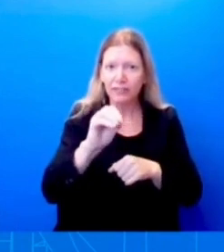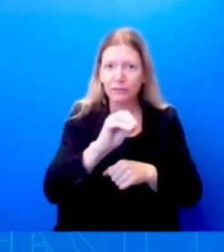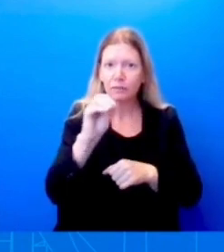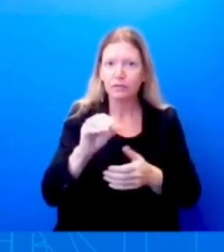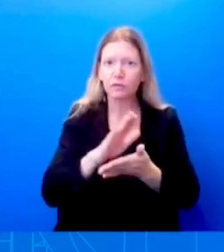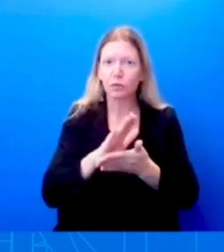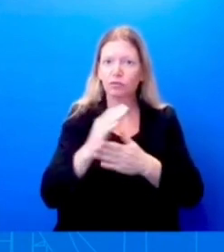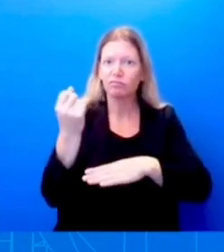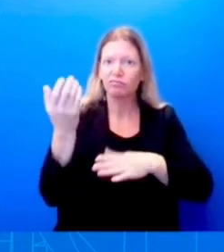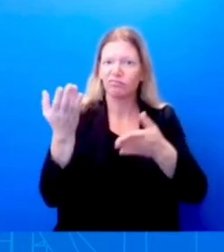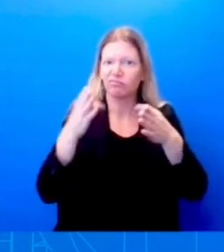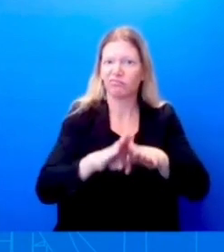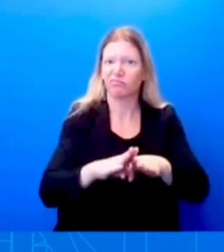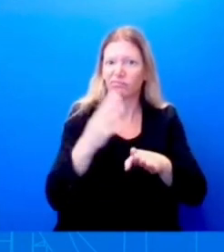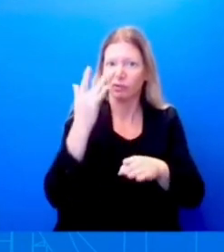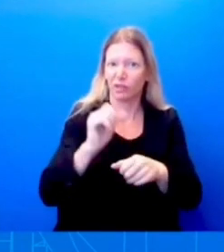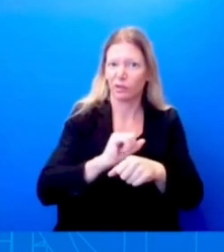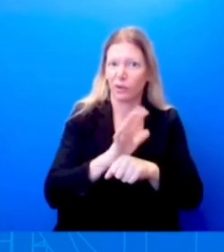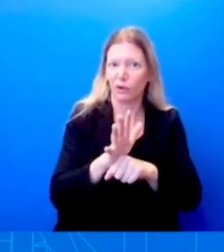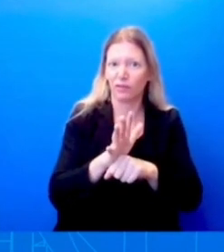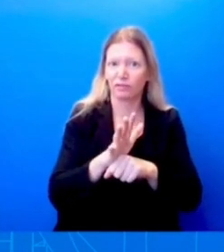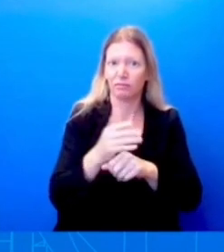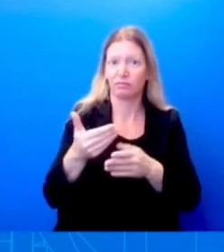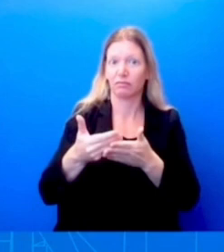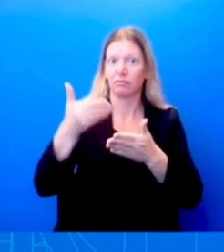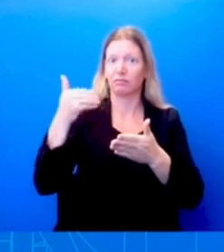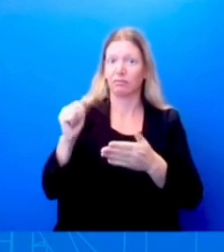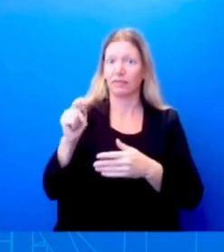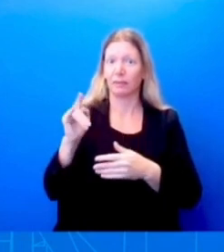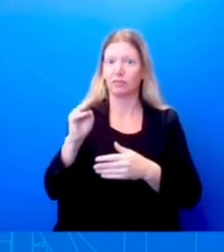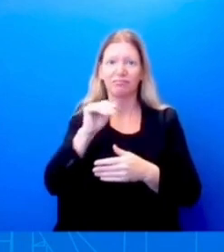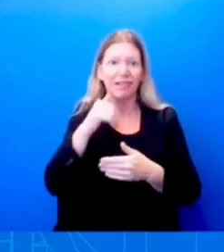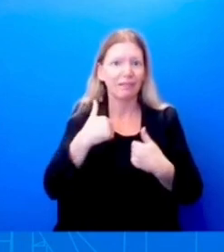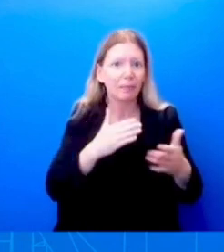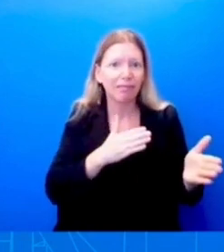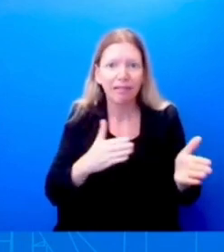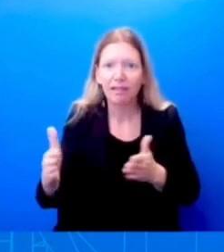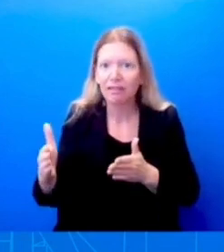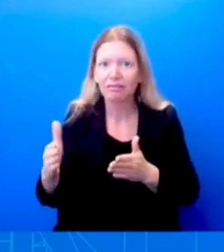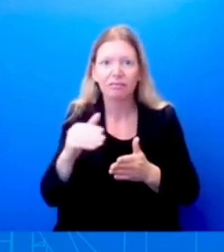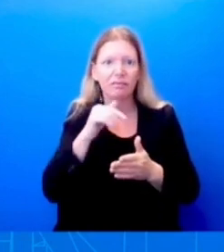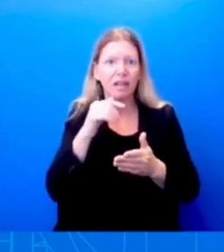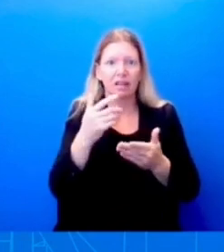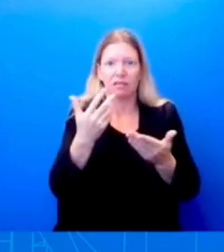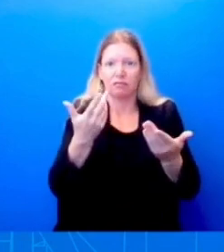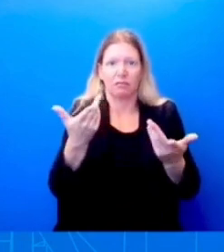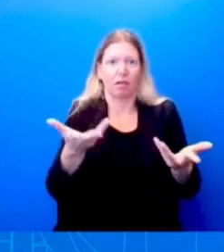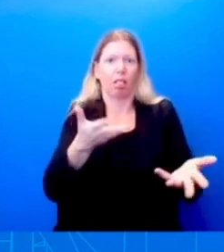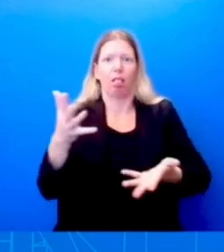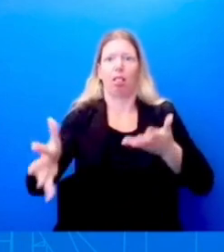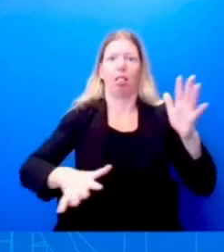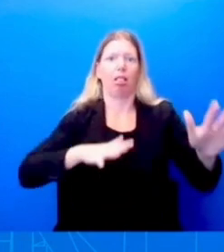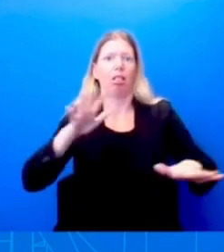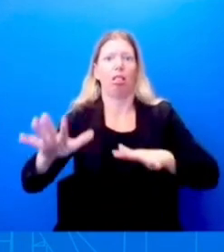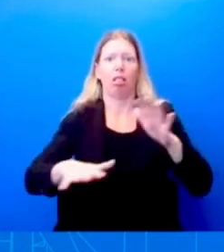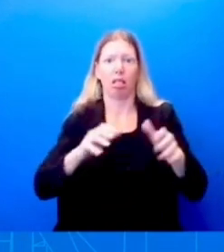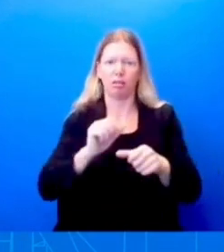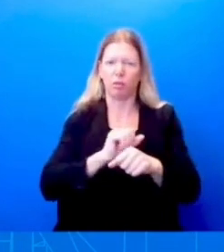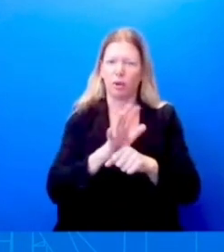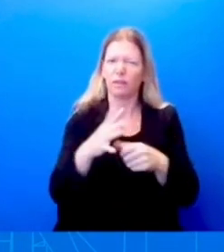with COVID and what it was doing to our economy and what it was doing to our kids. And because the President put